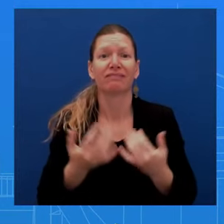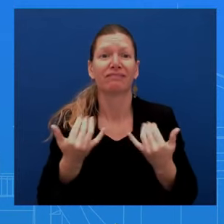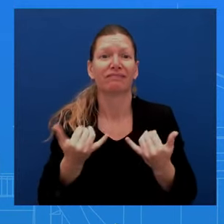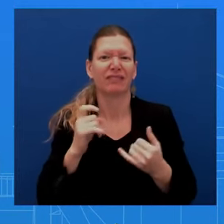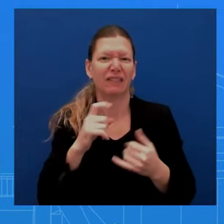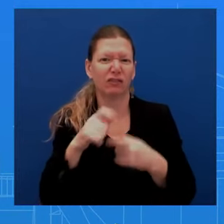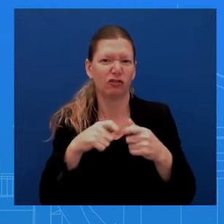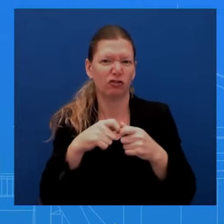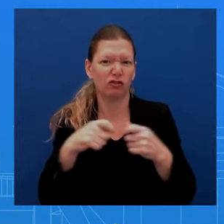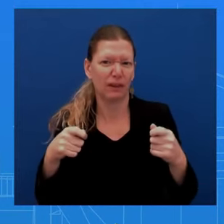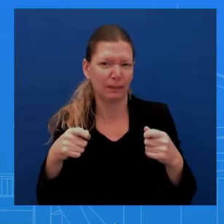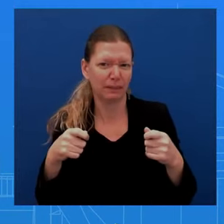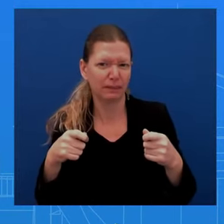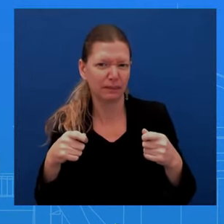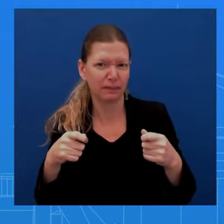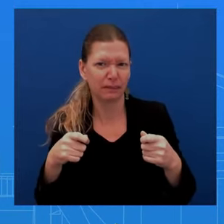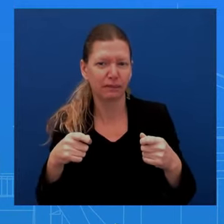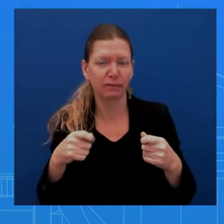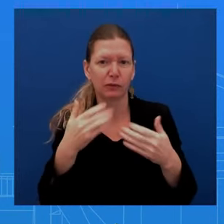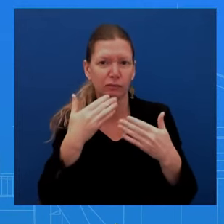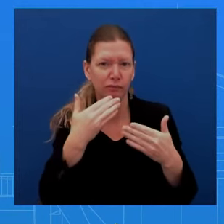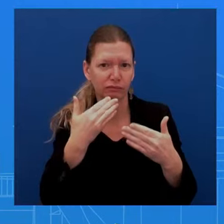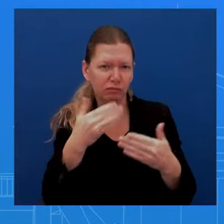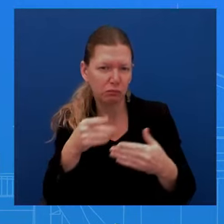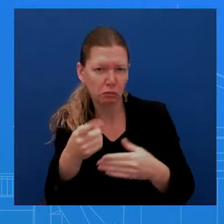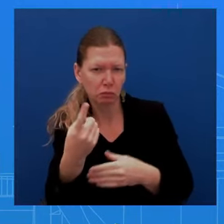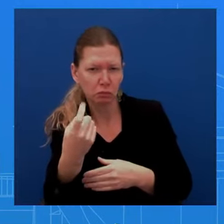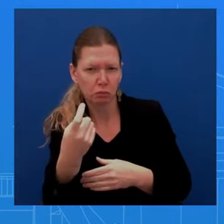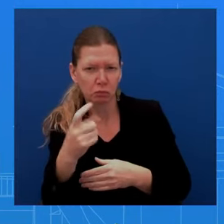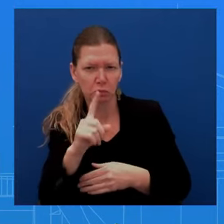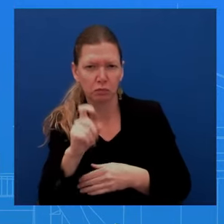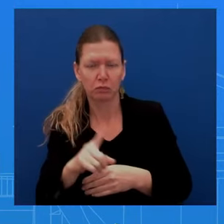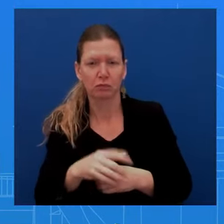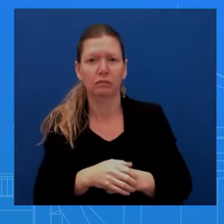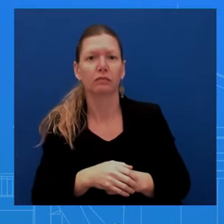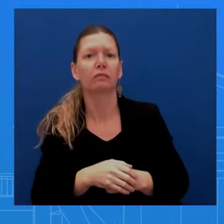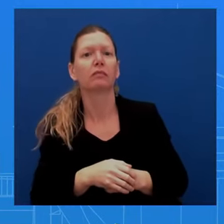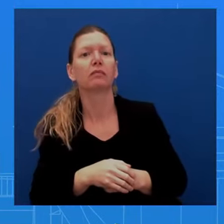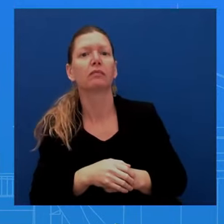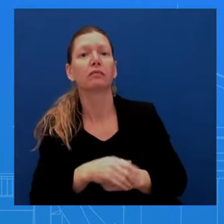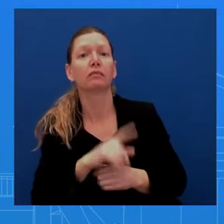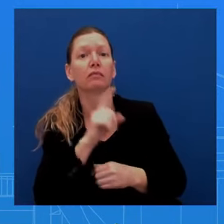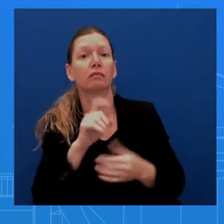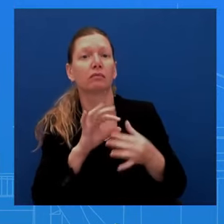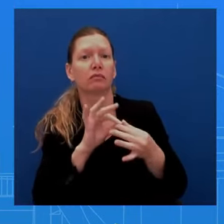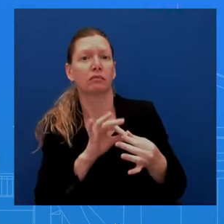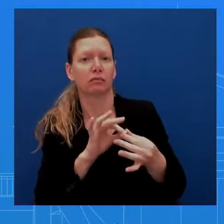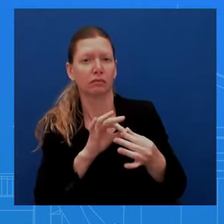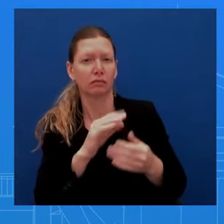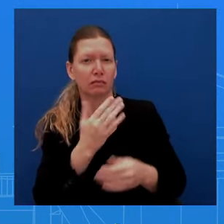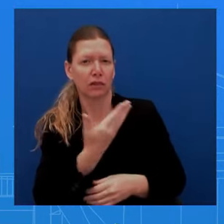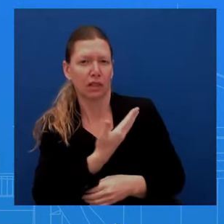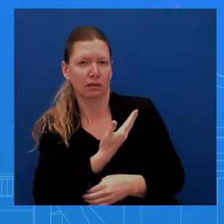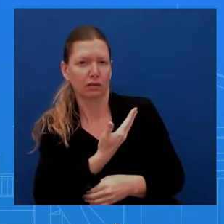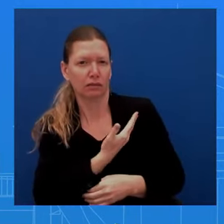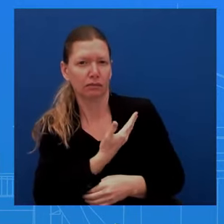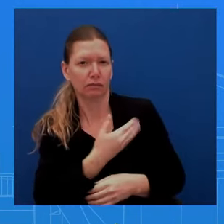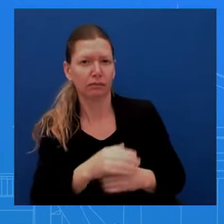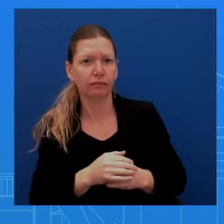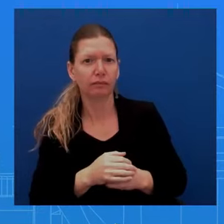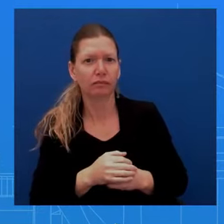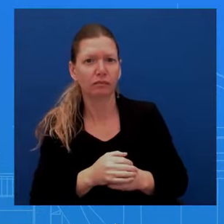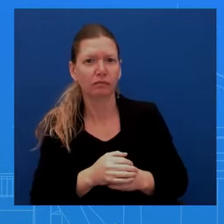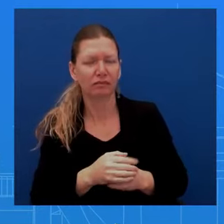just a quick question on Gaza. Uh, just given the very slow trickle of humanitarian assistance, uh, now